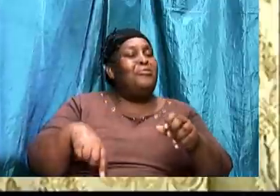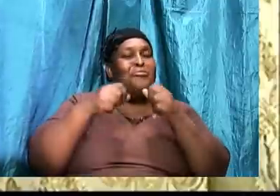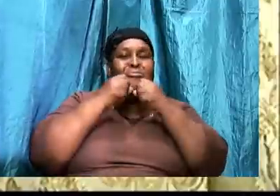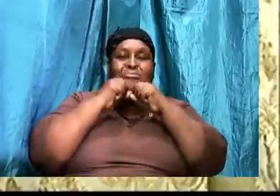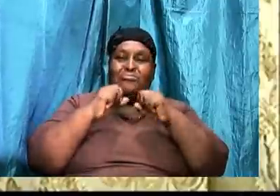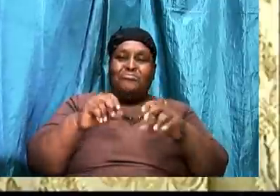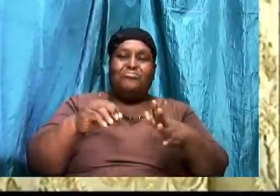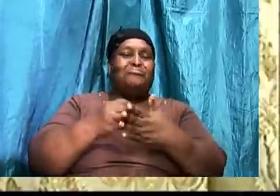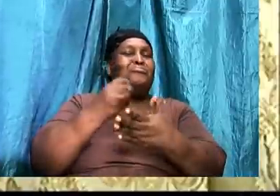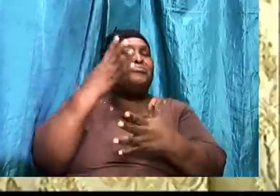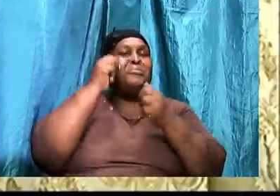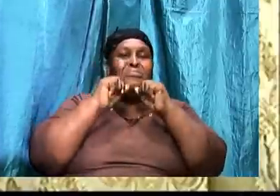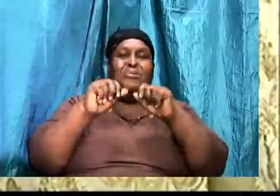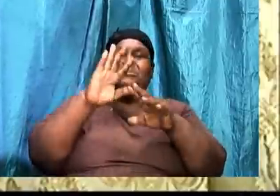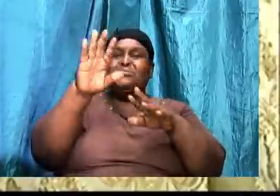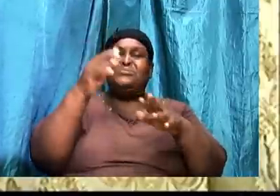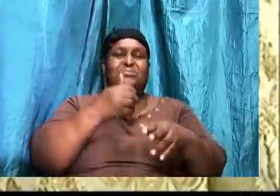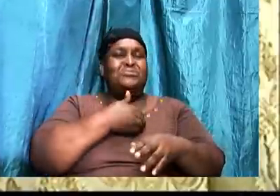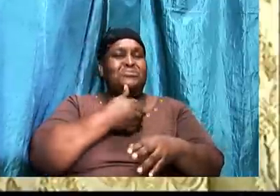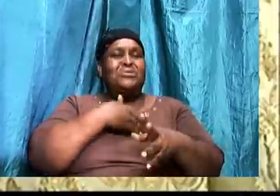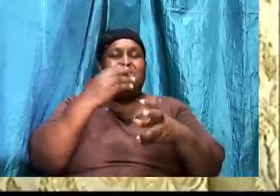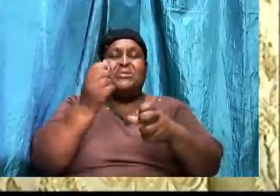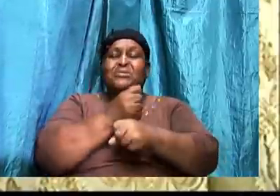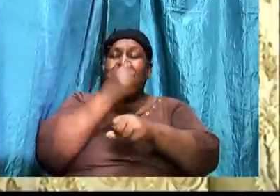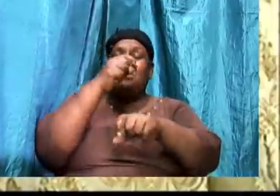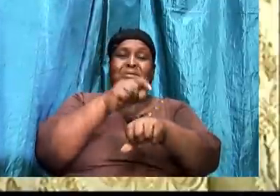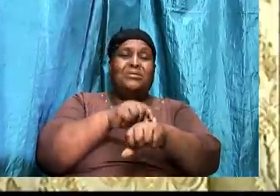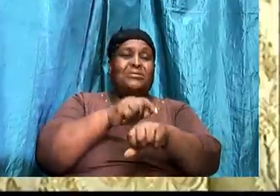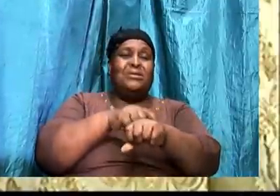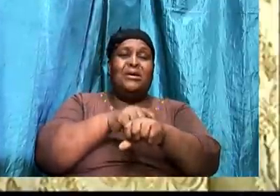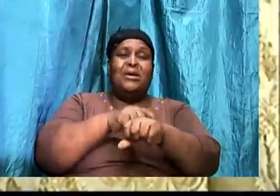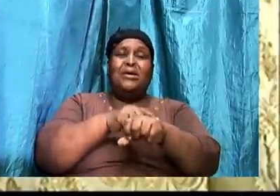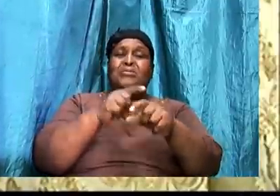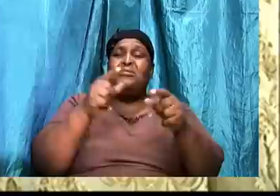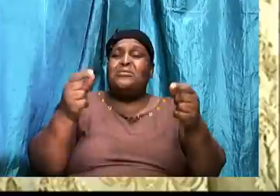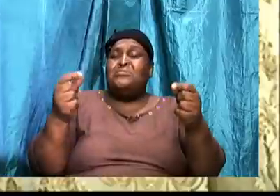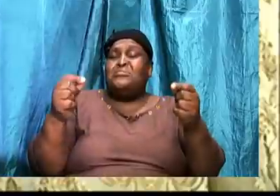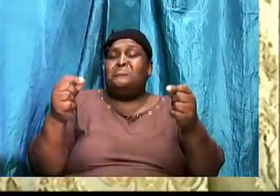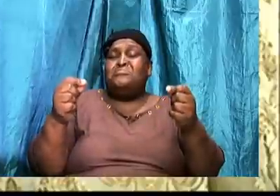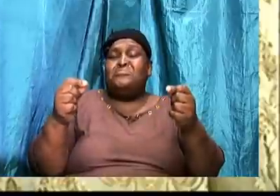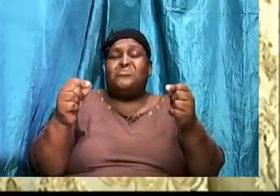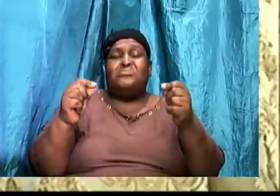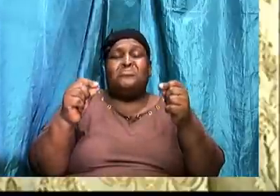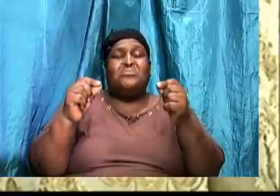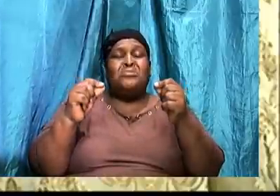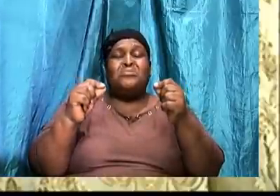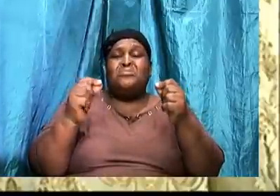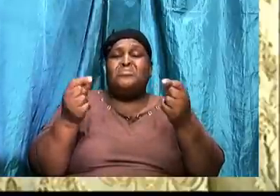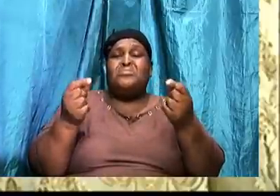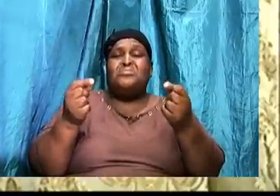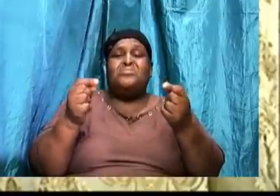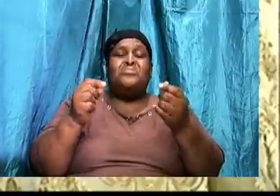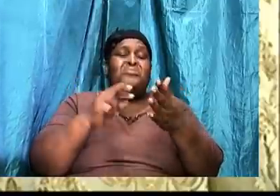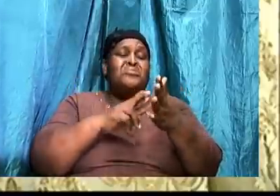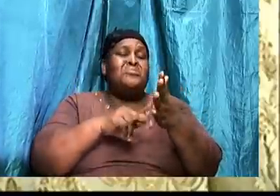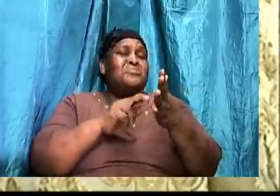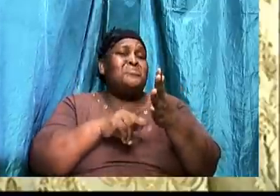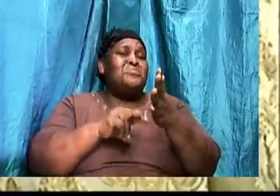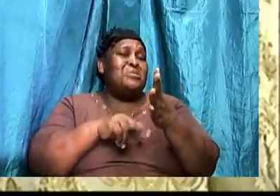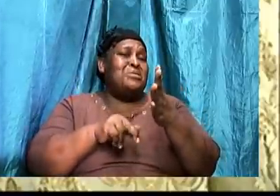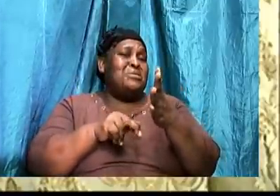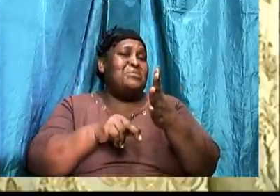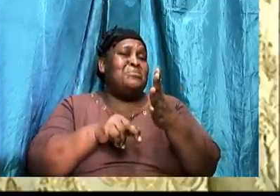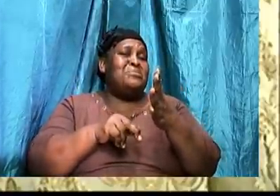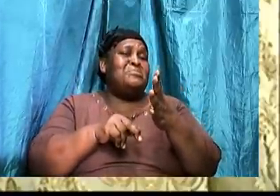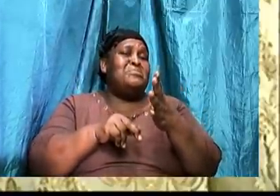we take the time out and just go a little bit in His Word. I did ask Bishop Daly for one more week and